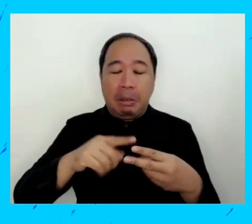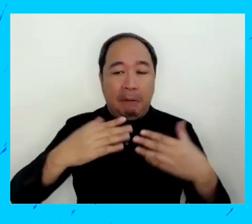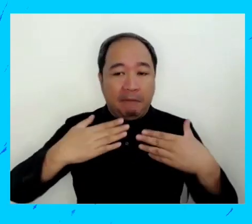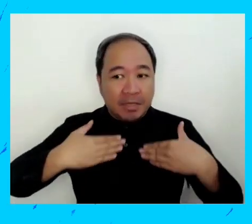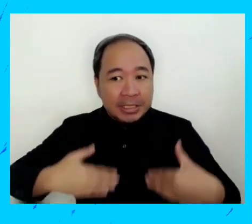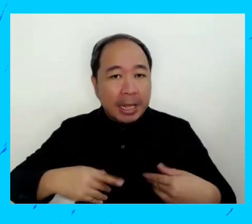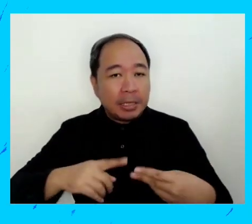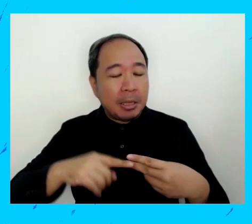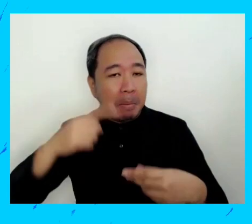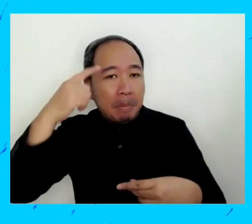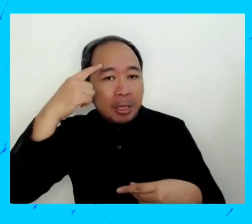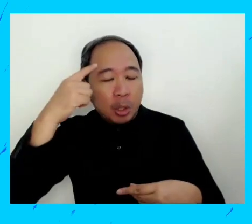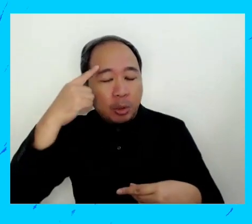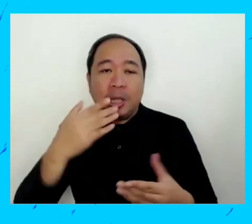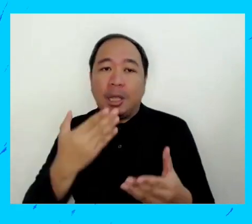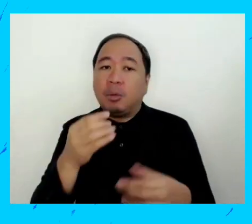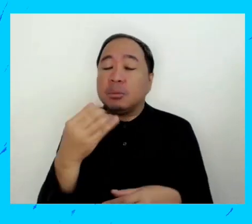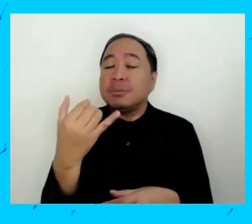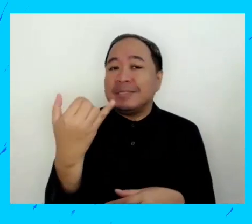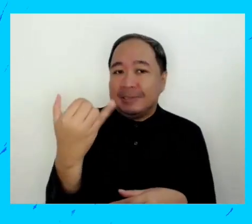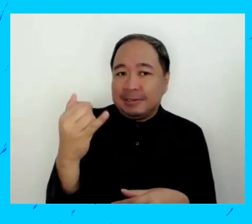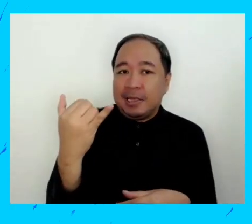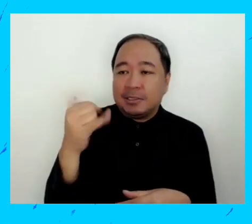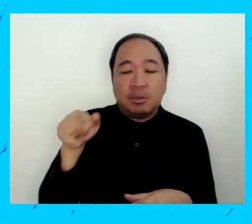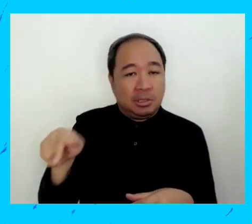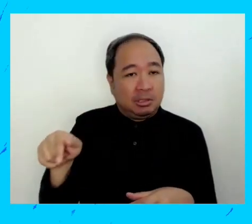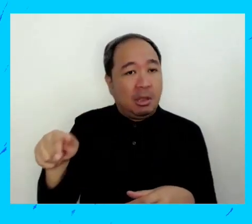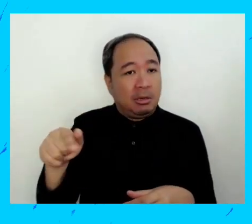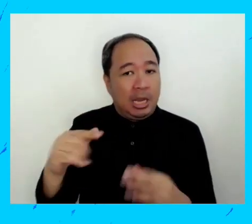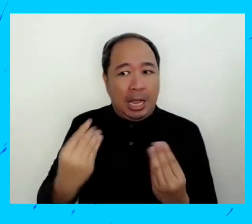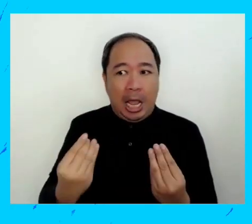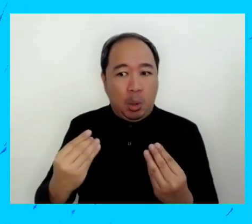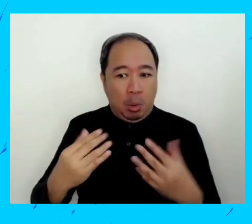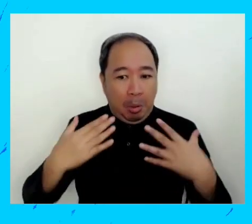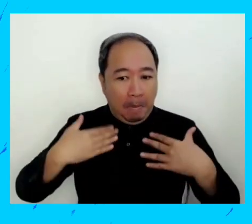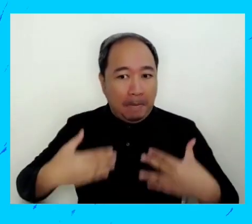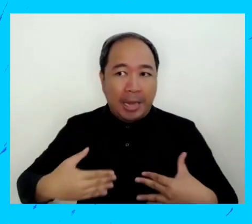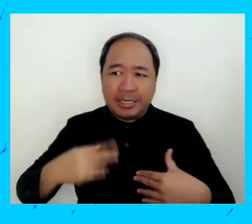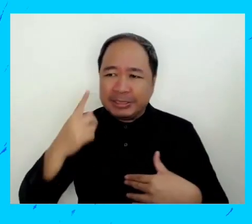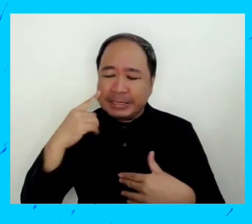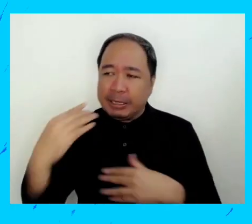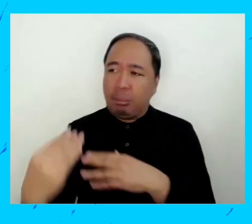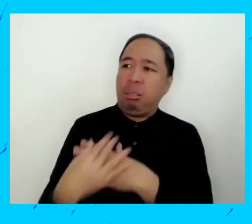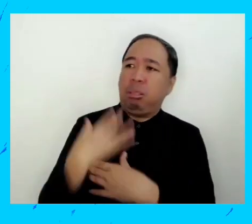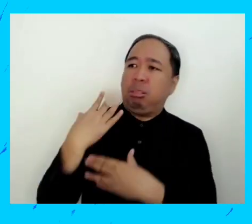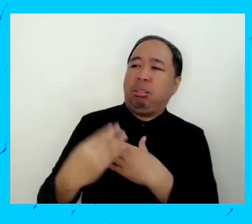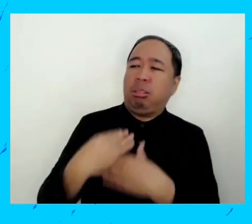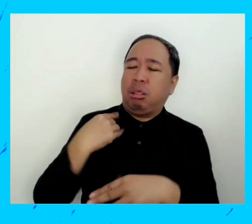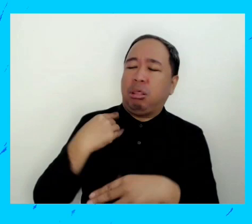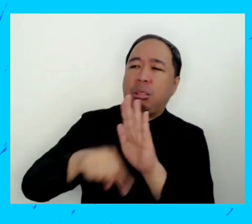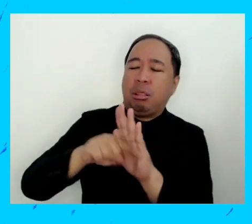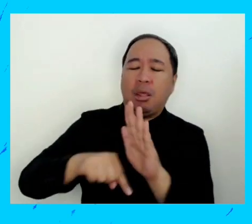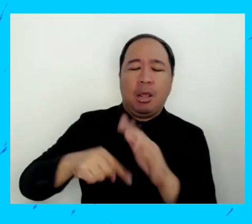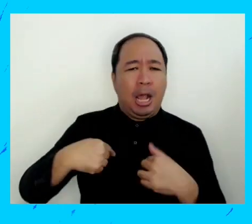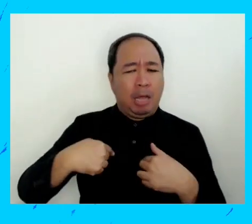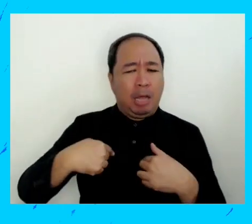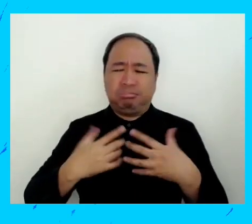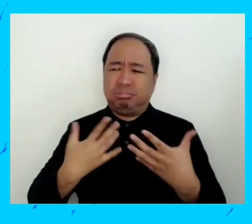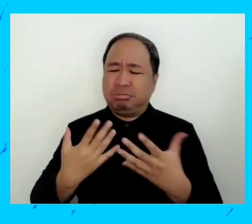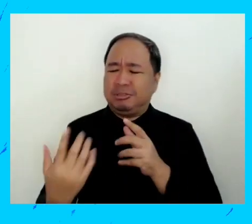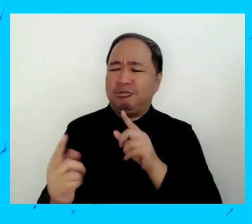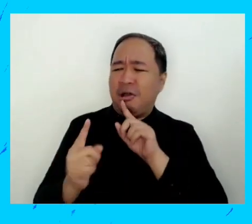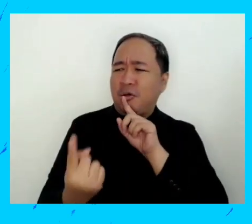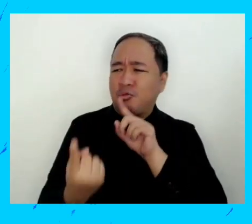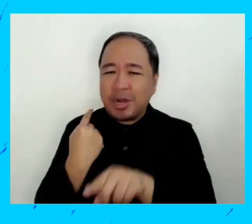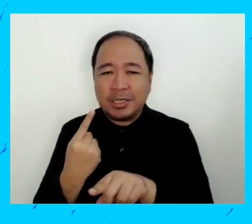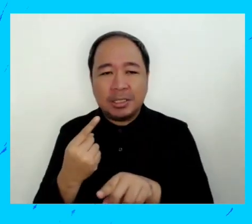people. And that is, yes, the hormones are something that depends on how the body is reacting